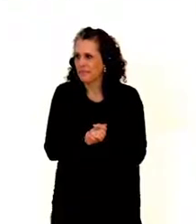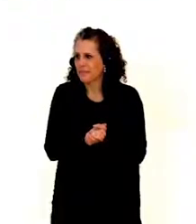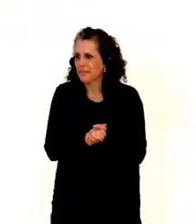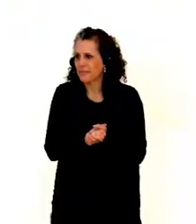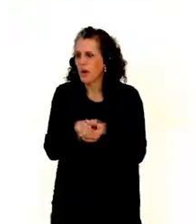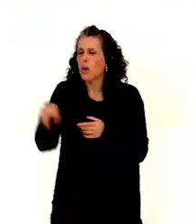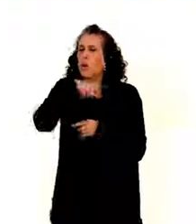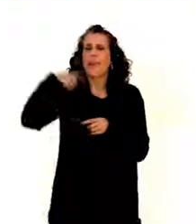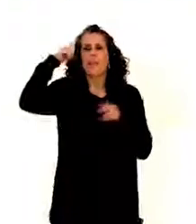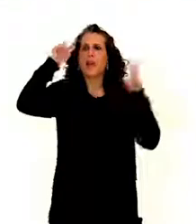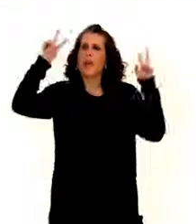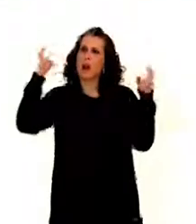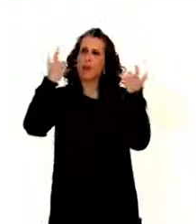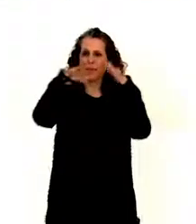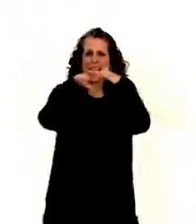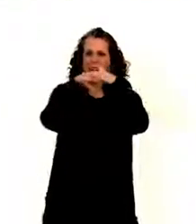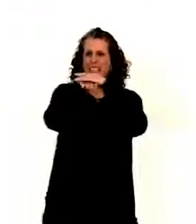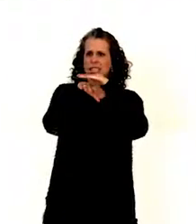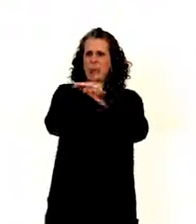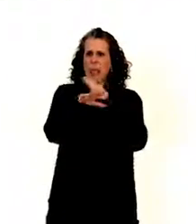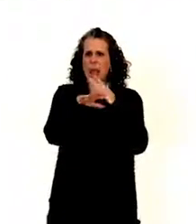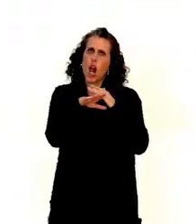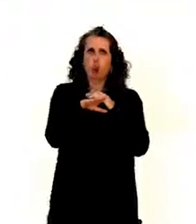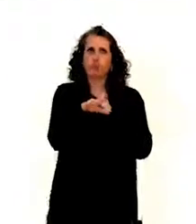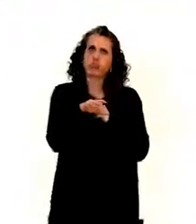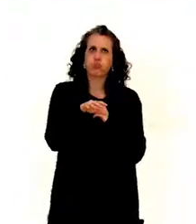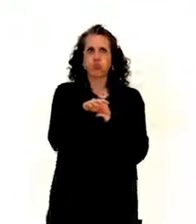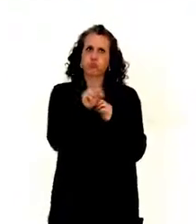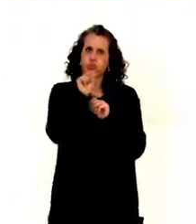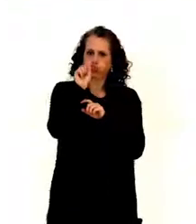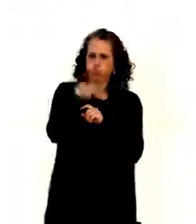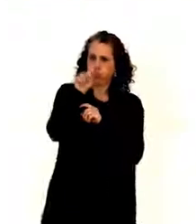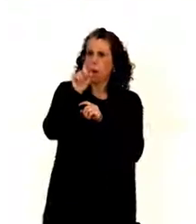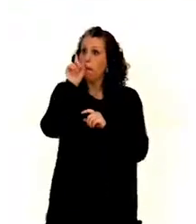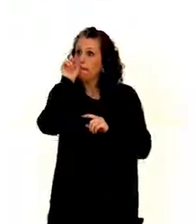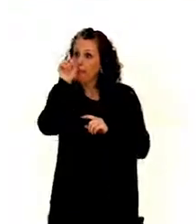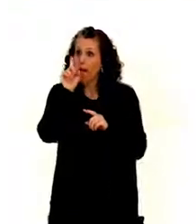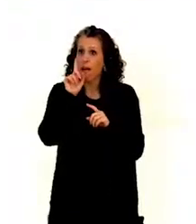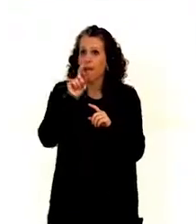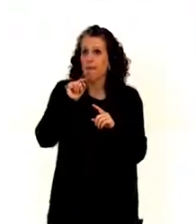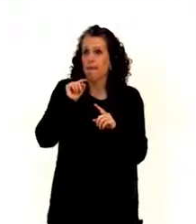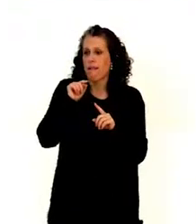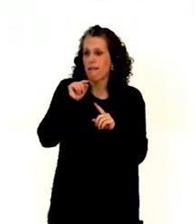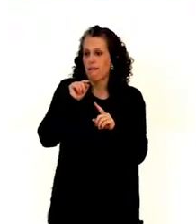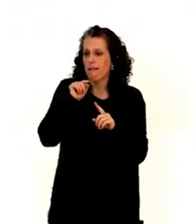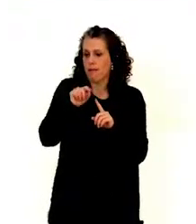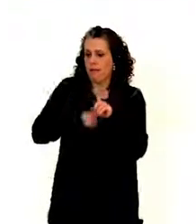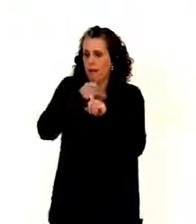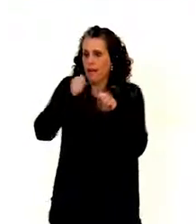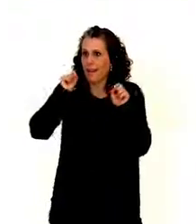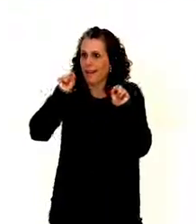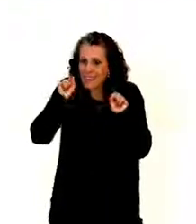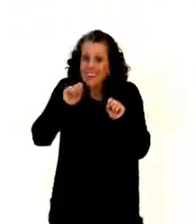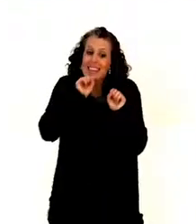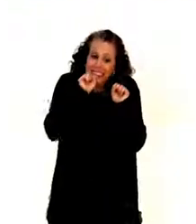that's not so uncommon, but it can affect both economic, social, cultural